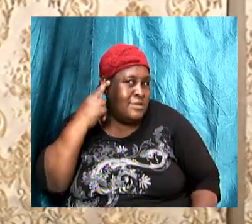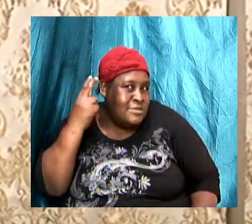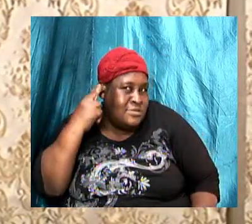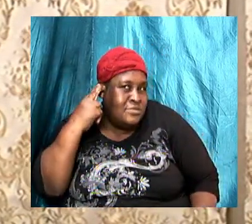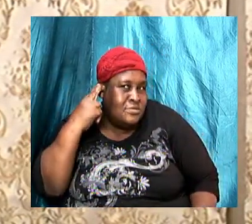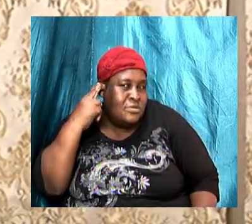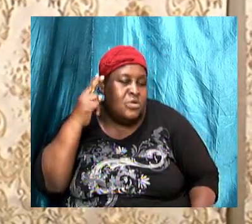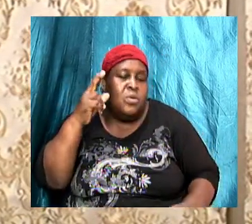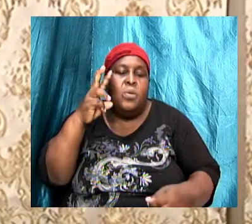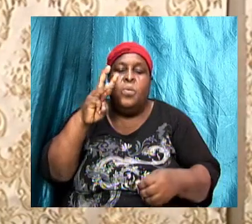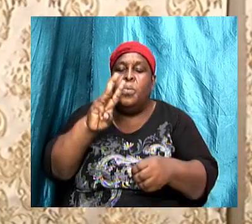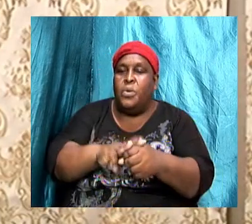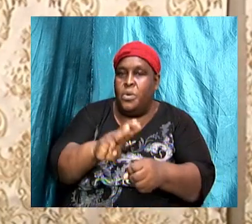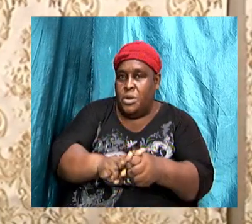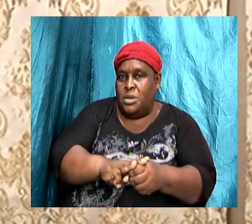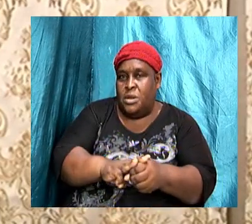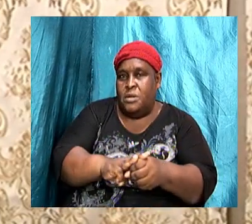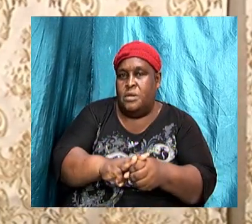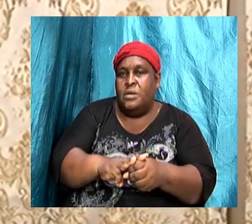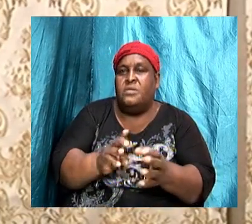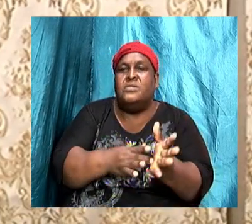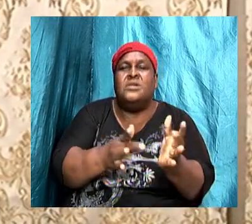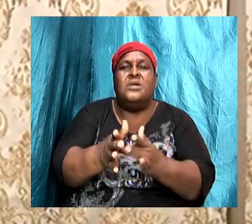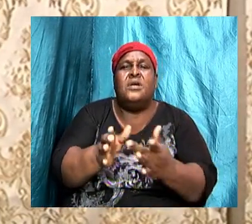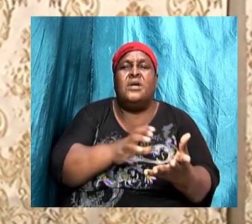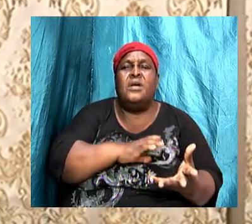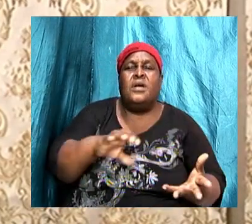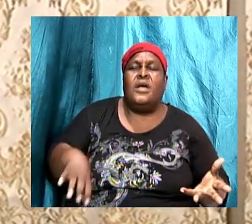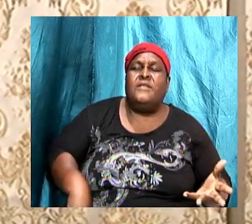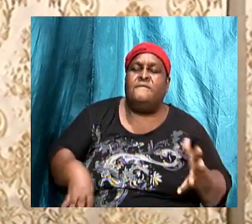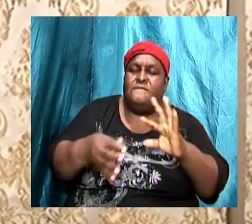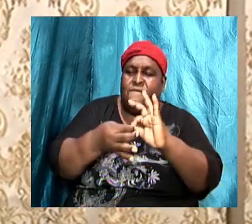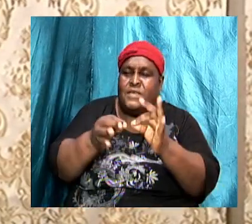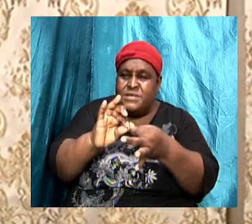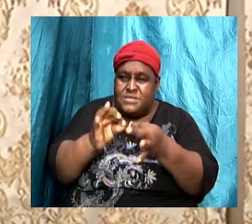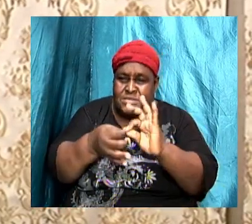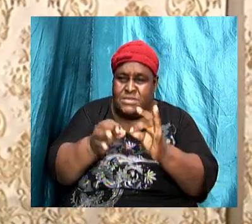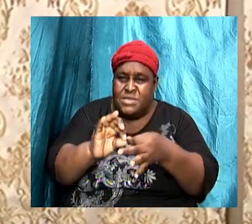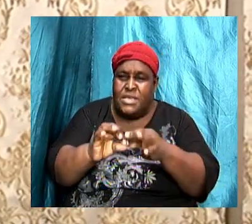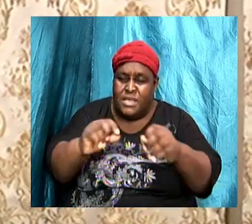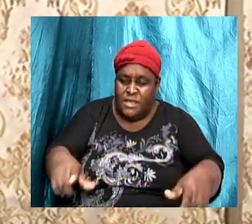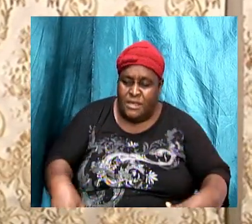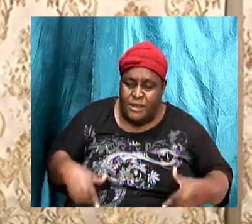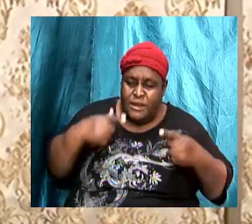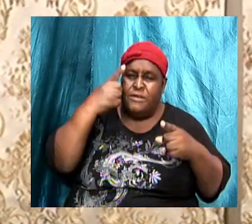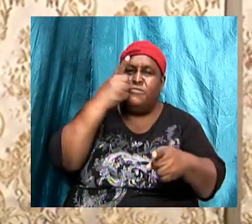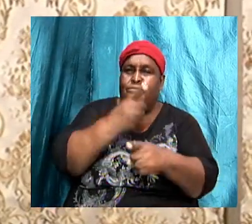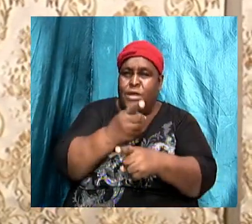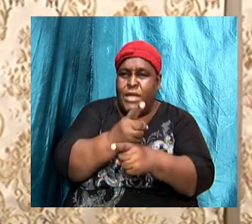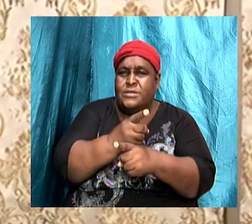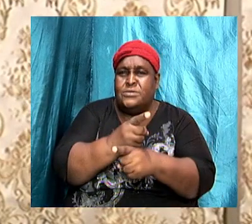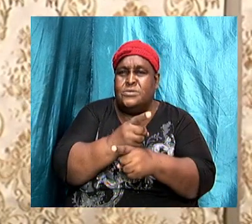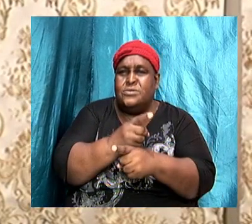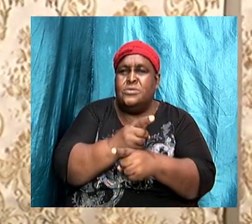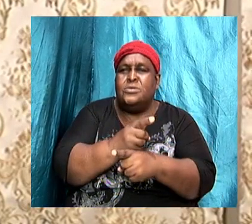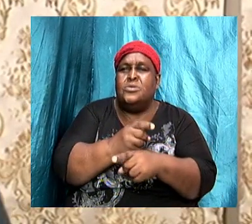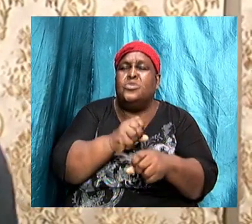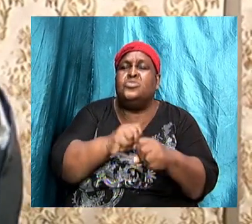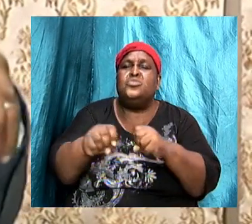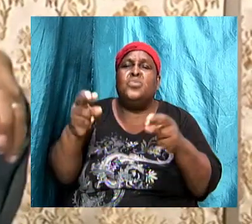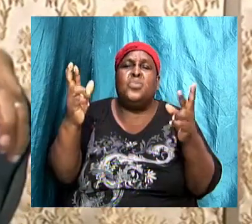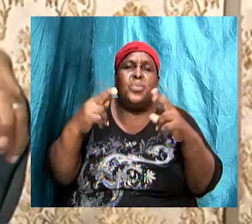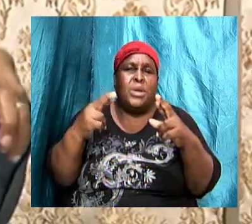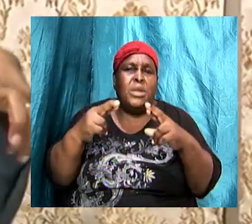Christ and I make adjustments and make right so that they would be ready when the Lord Jesus comes.